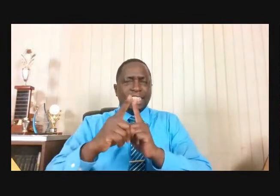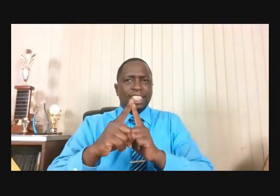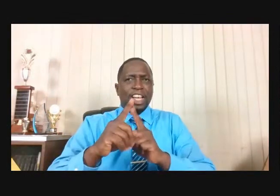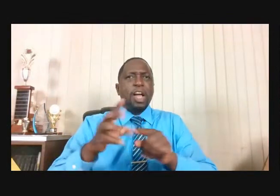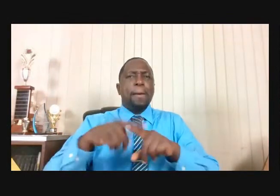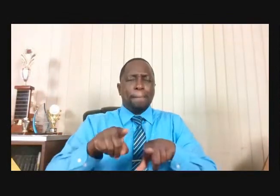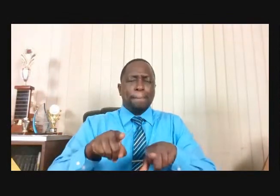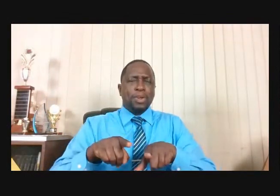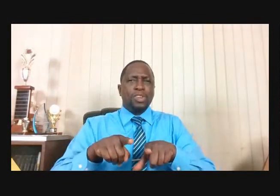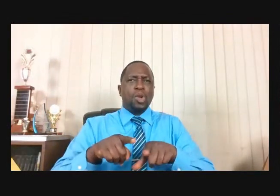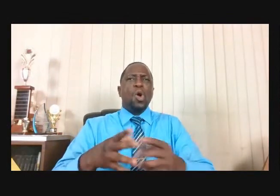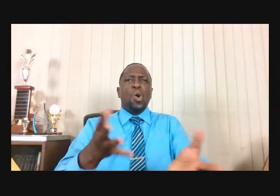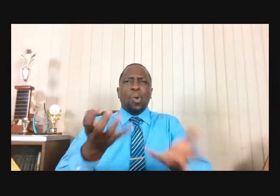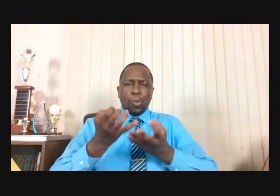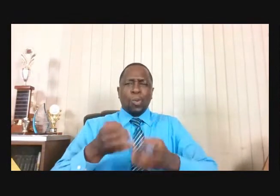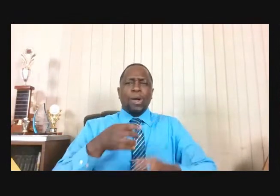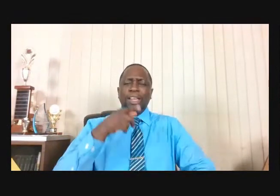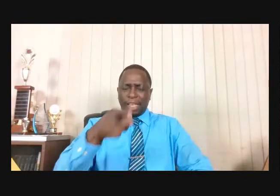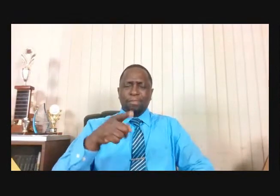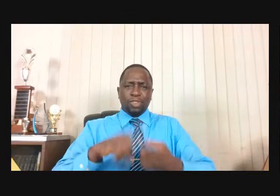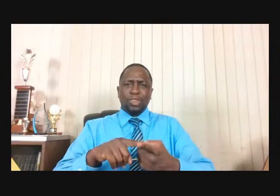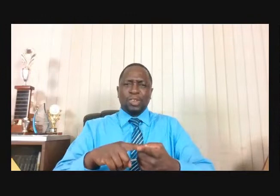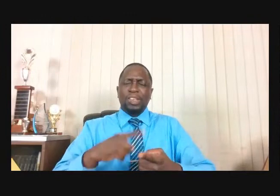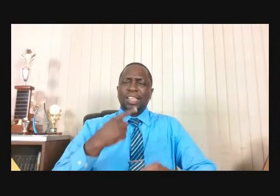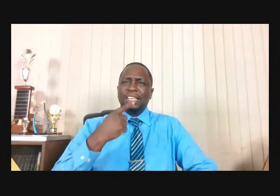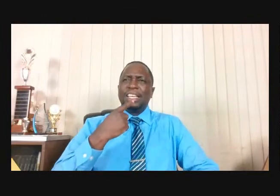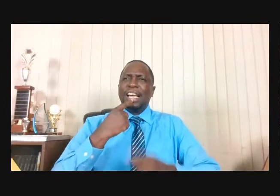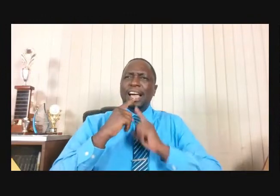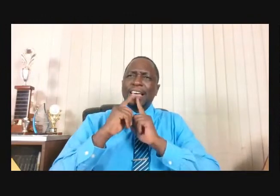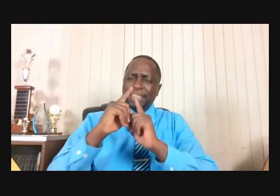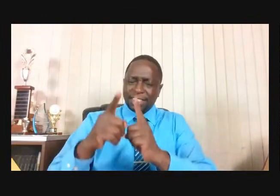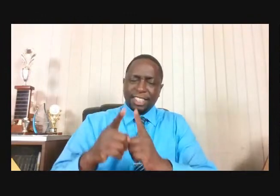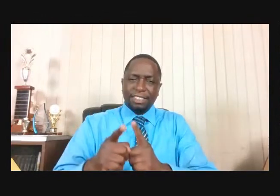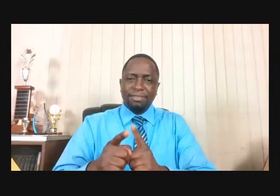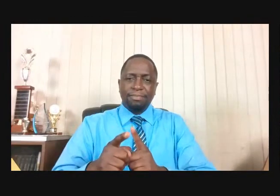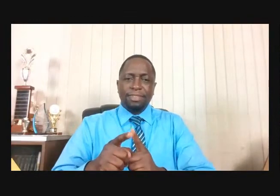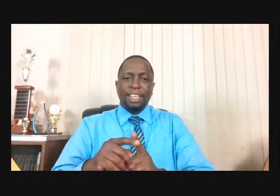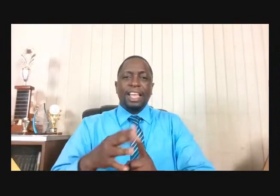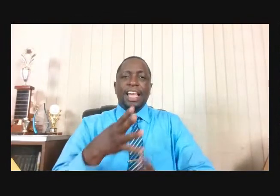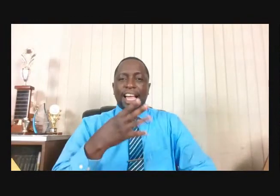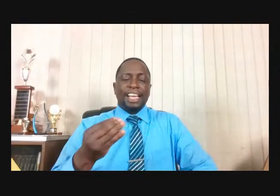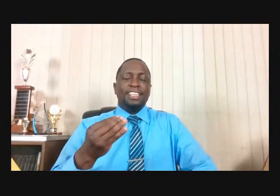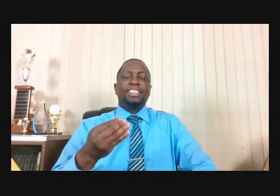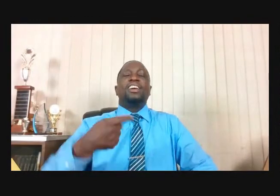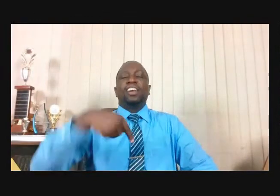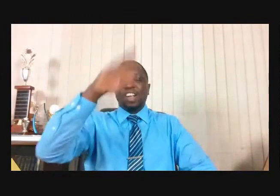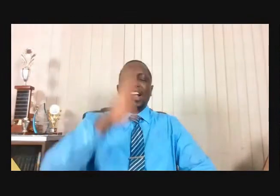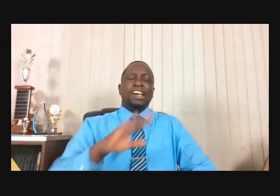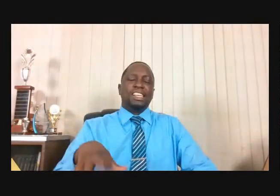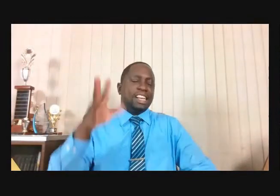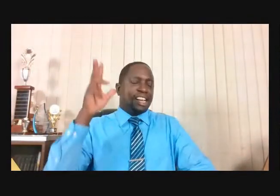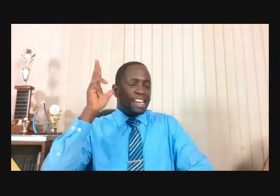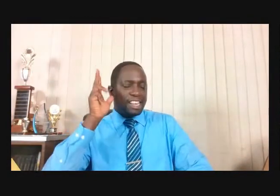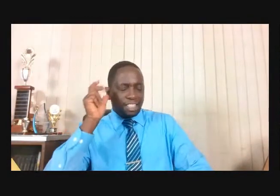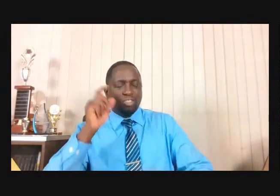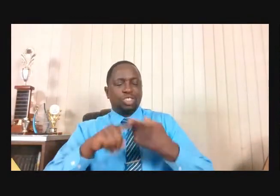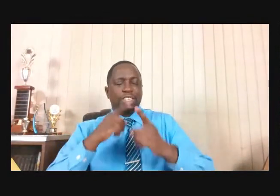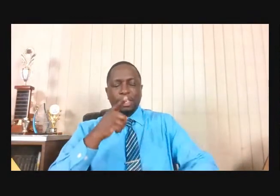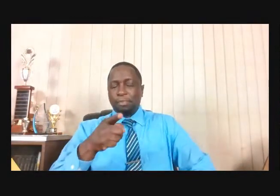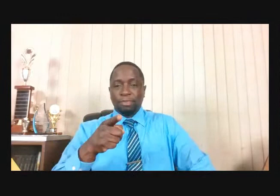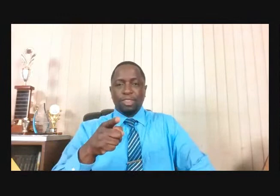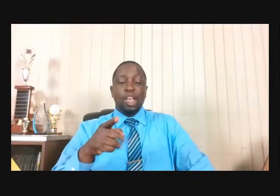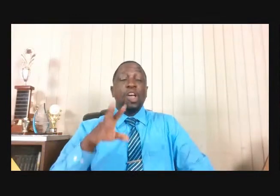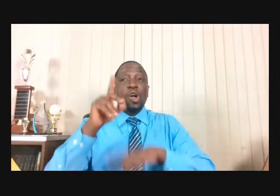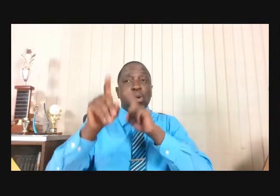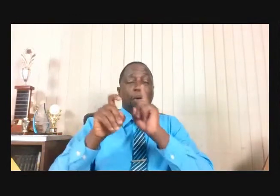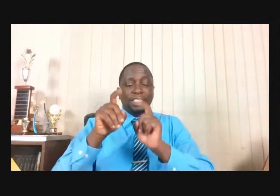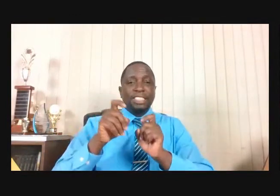out of him. So God asked the question and sat and listened to him. The question